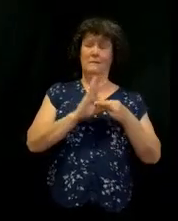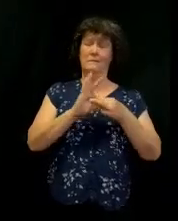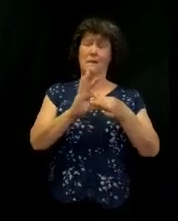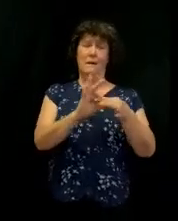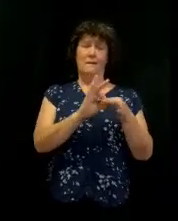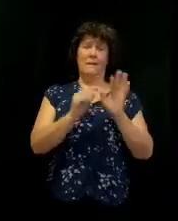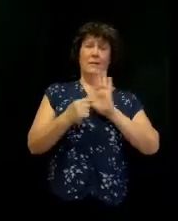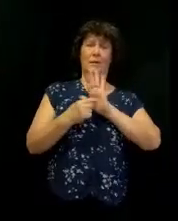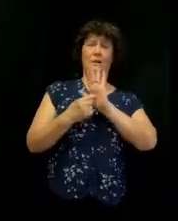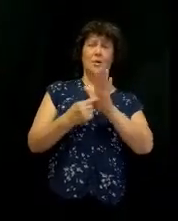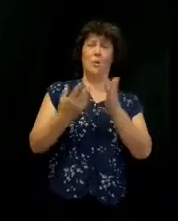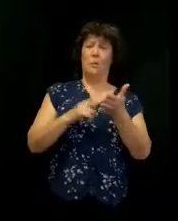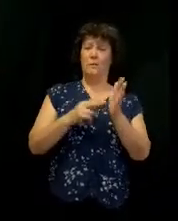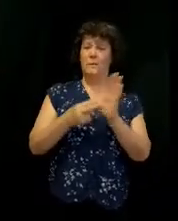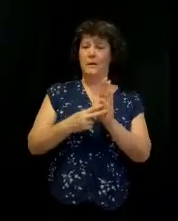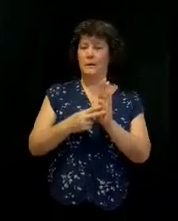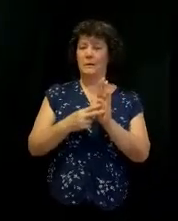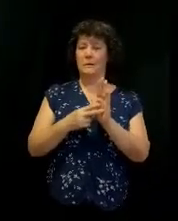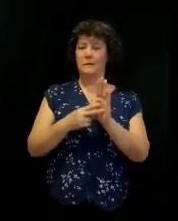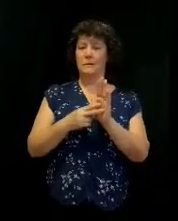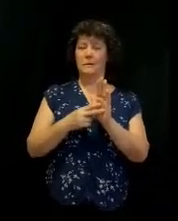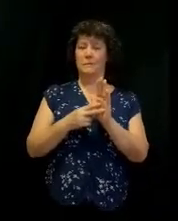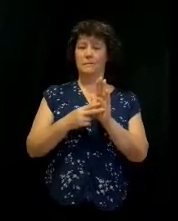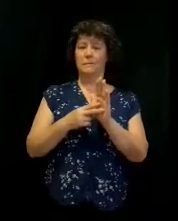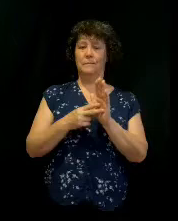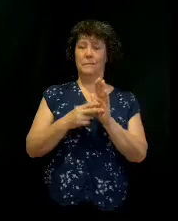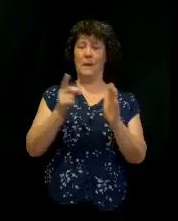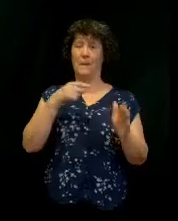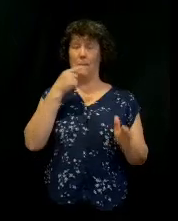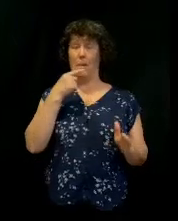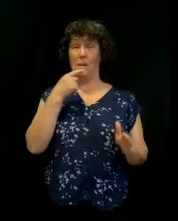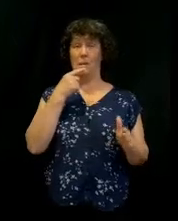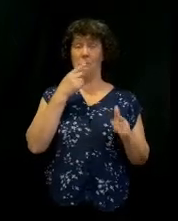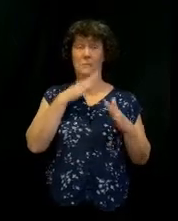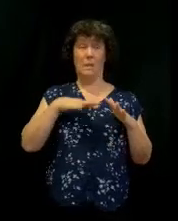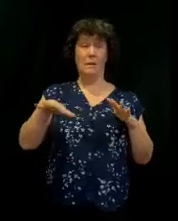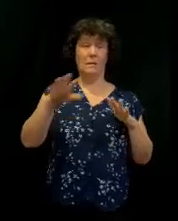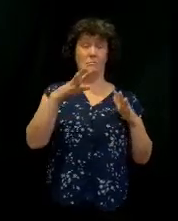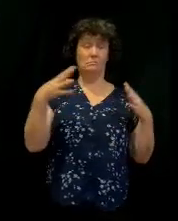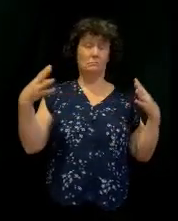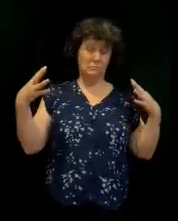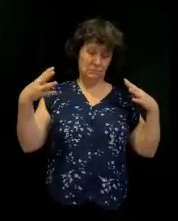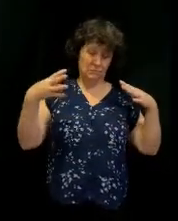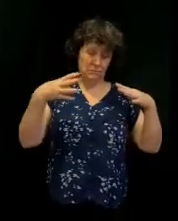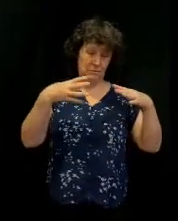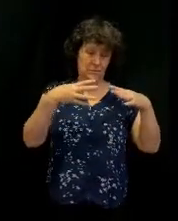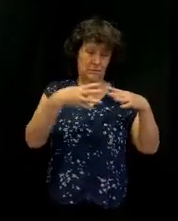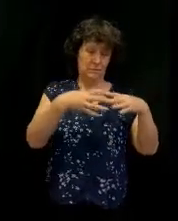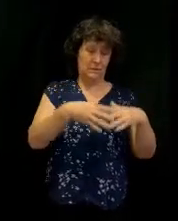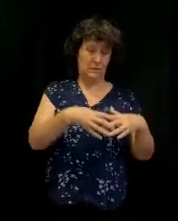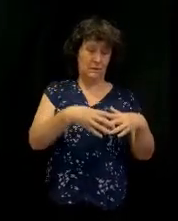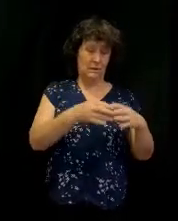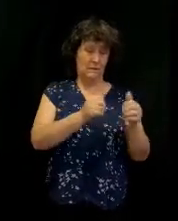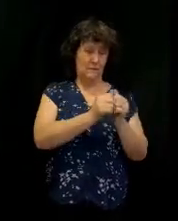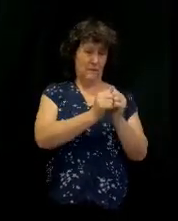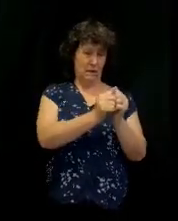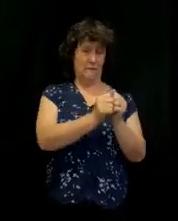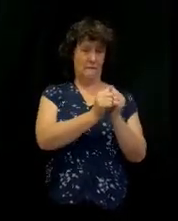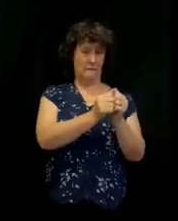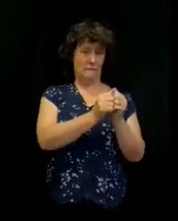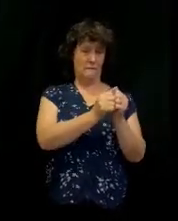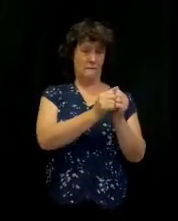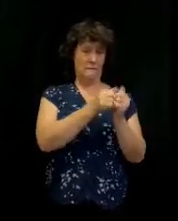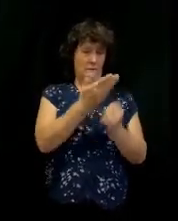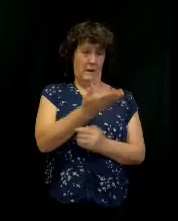They were there together, publicly assembling. Right? They were